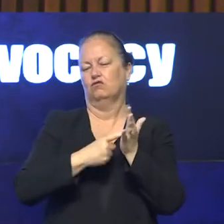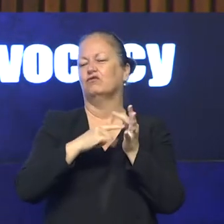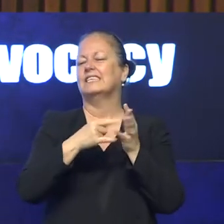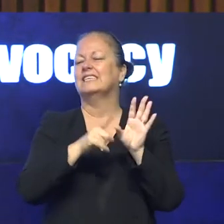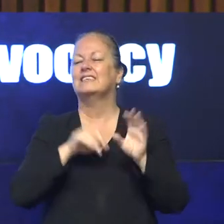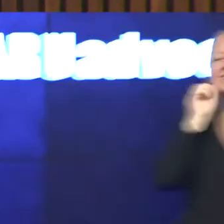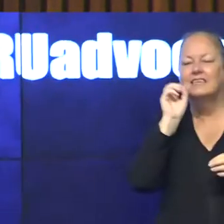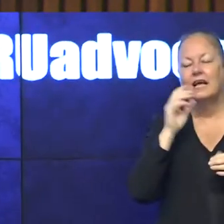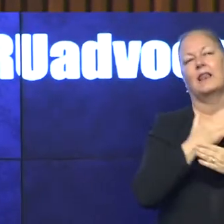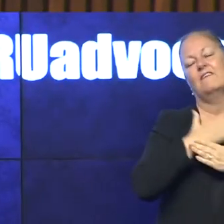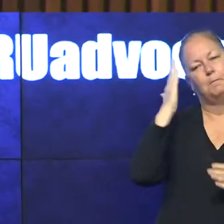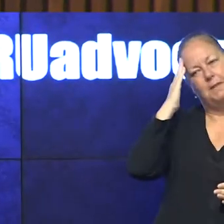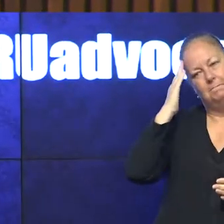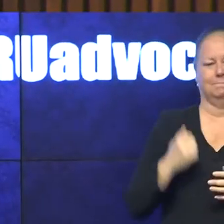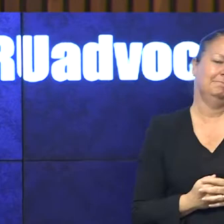Love, Mum.